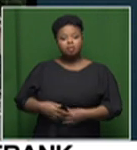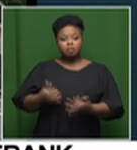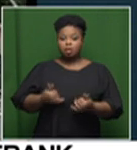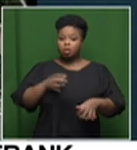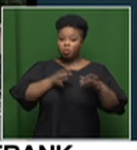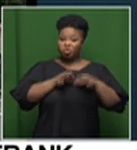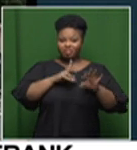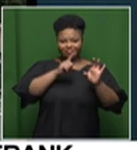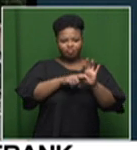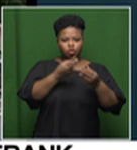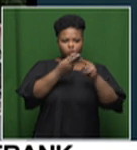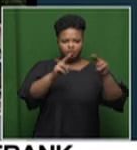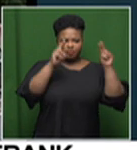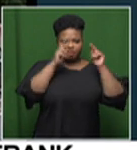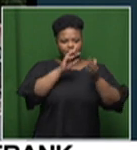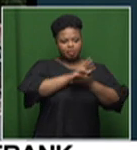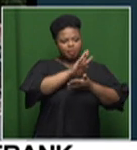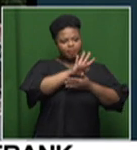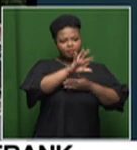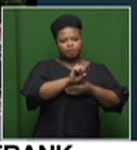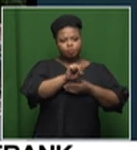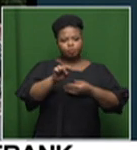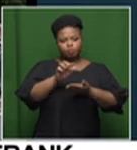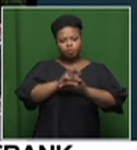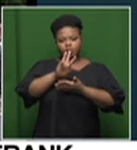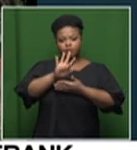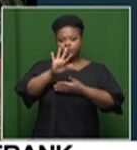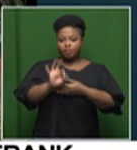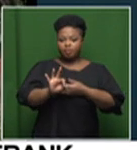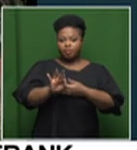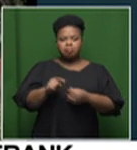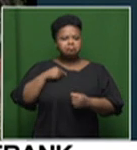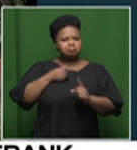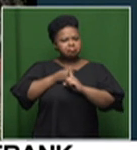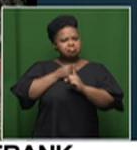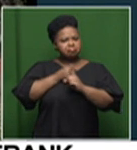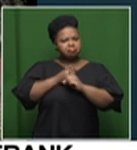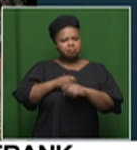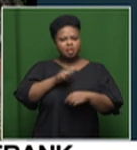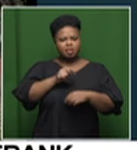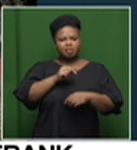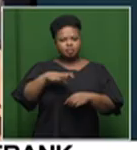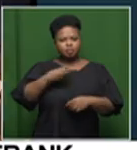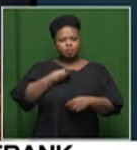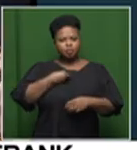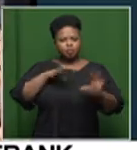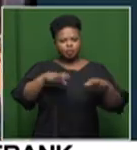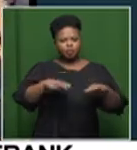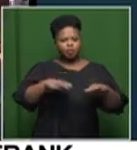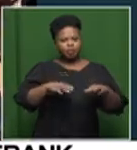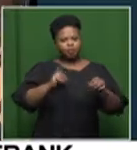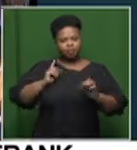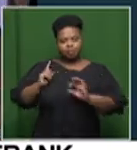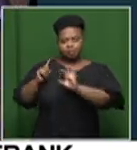at university between 1950 and 1953. He was an active member of the ANC Youth League. He then